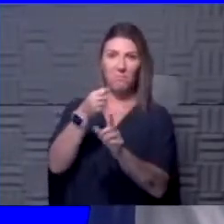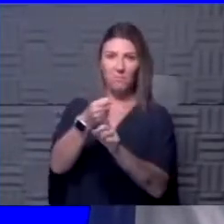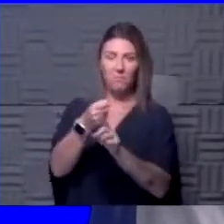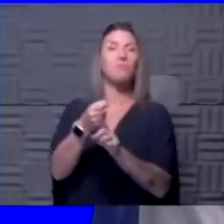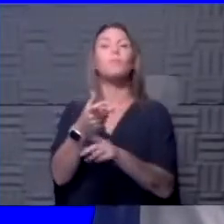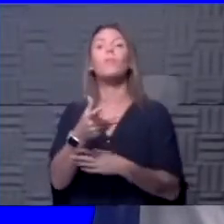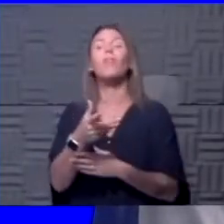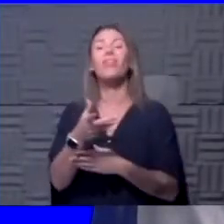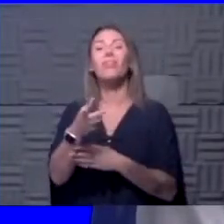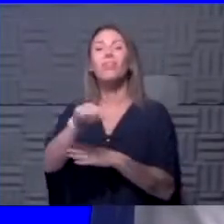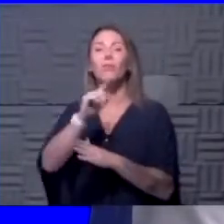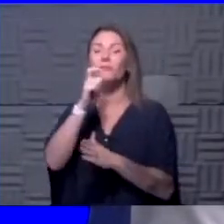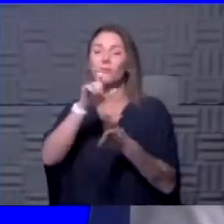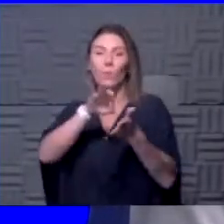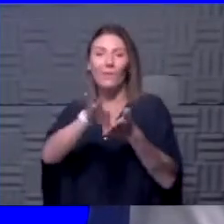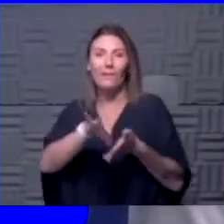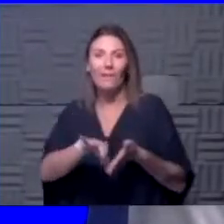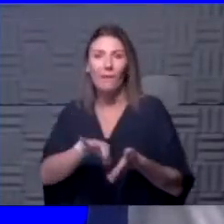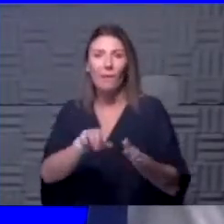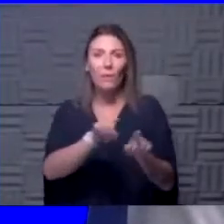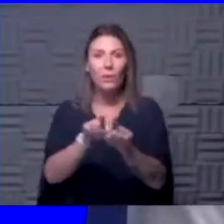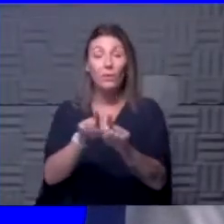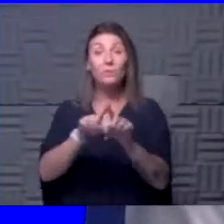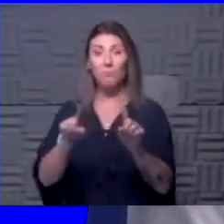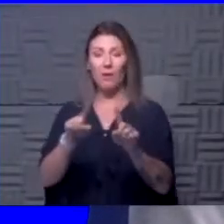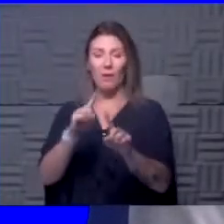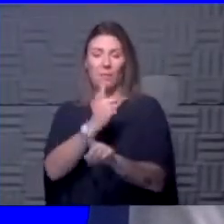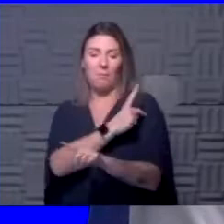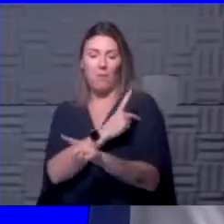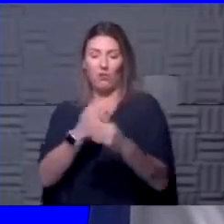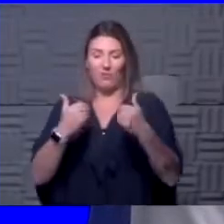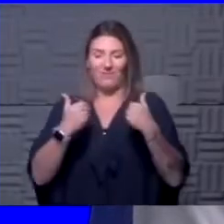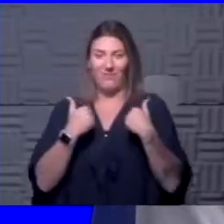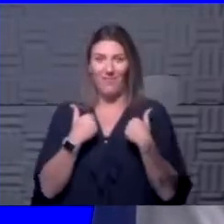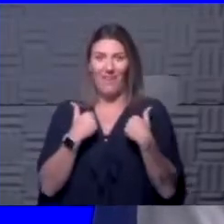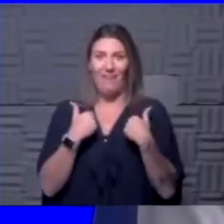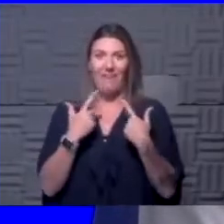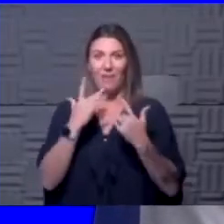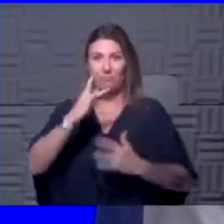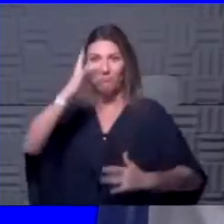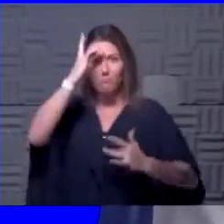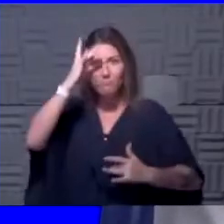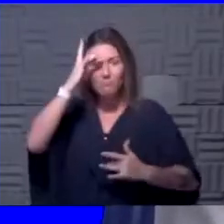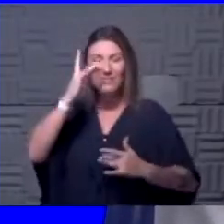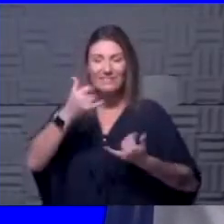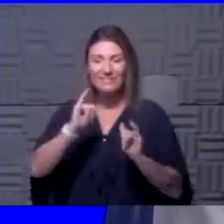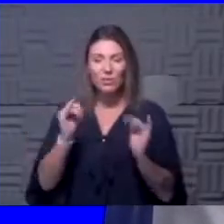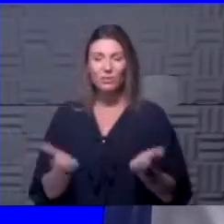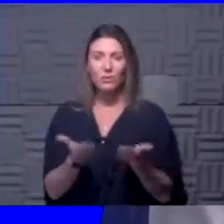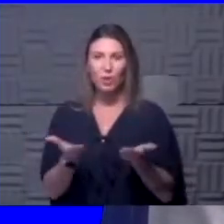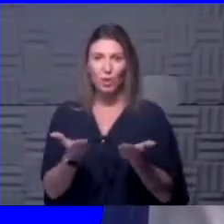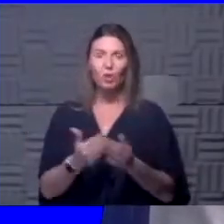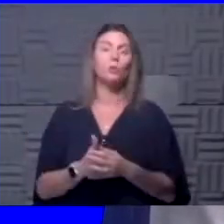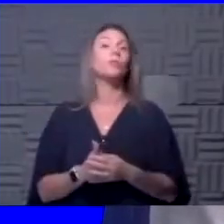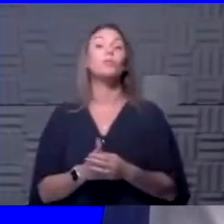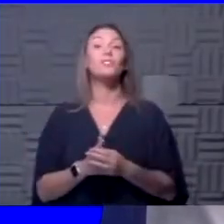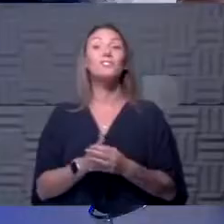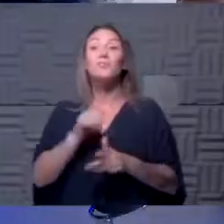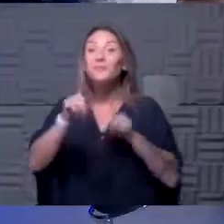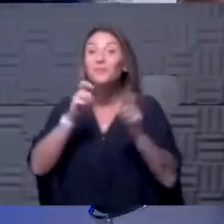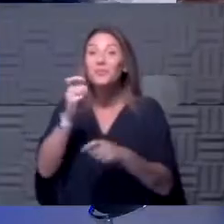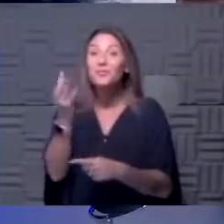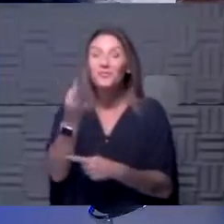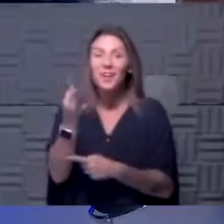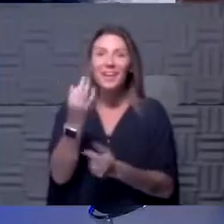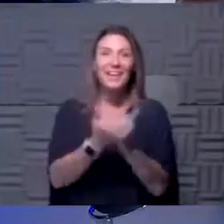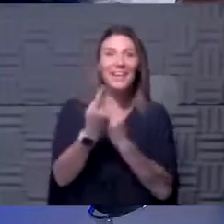We don't count those acutely, but those are patients who have had the disease who are still in for one reason or another. All right. So it's questions Friday. A lot of you